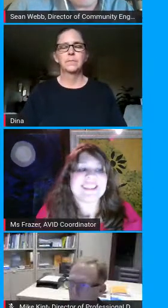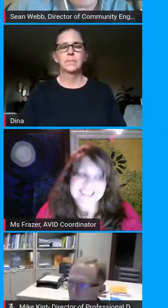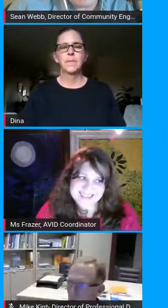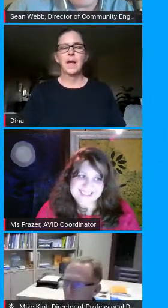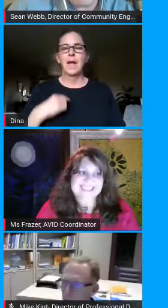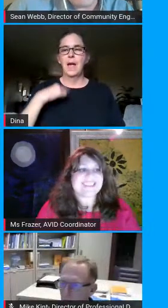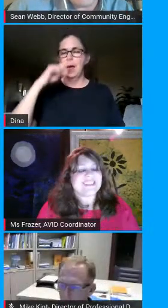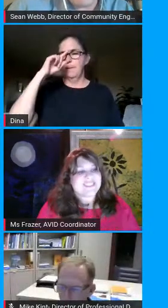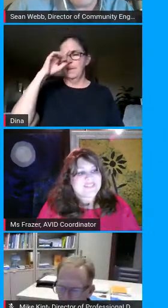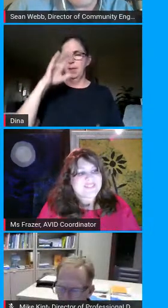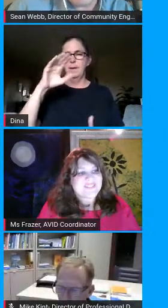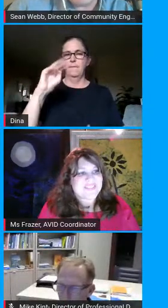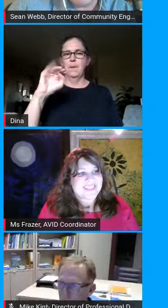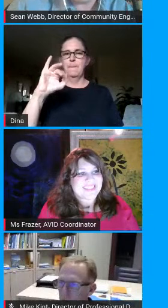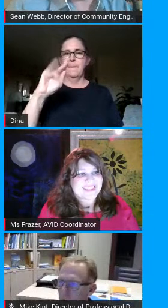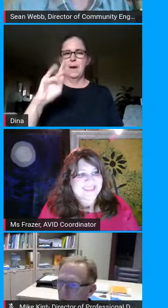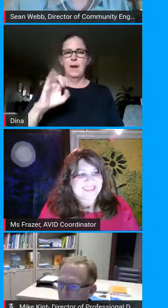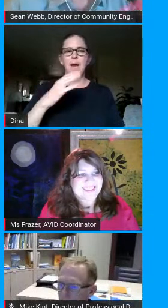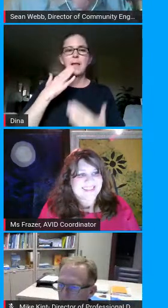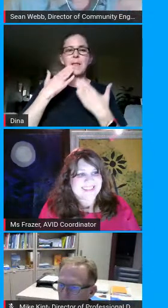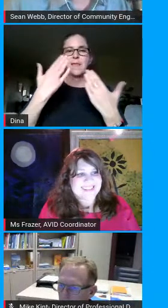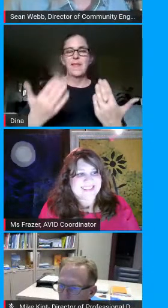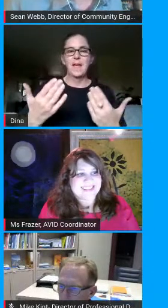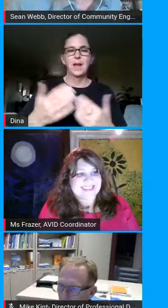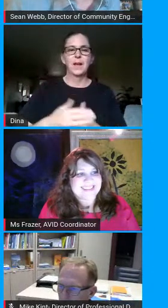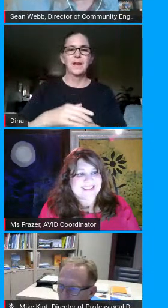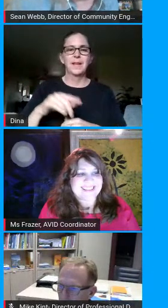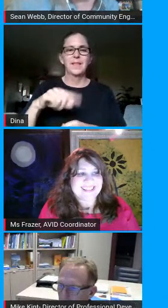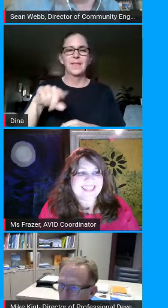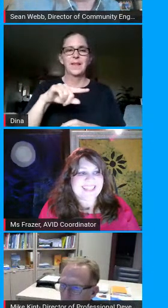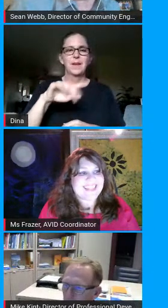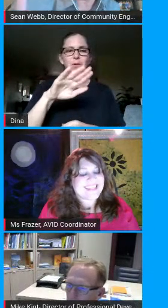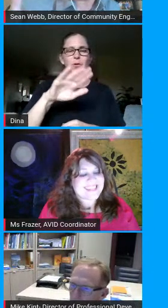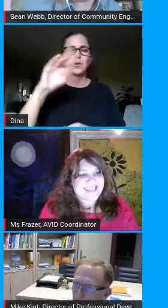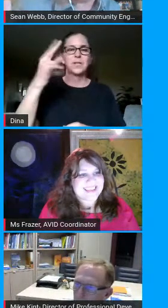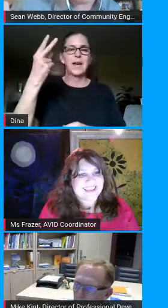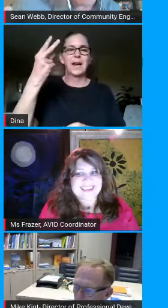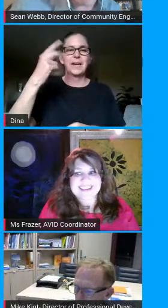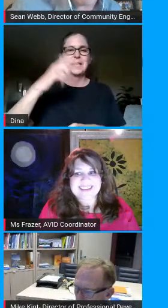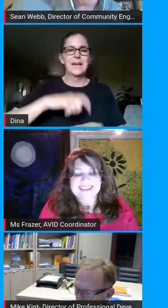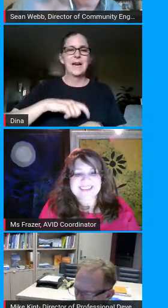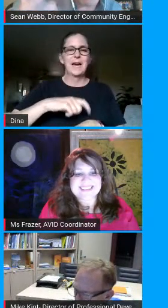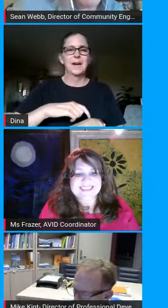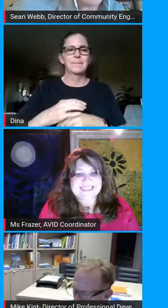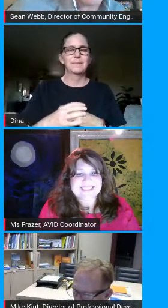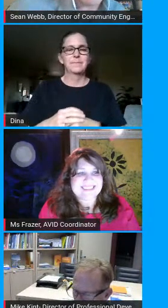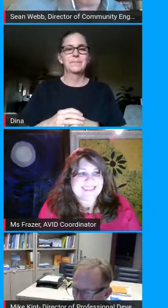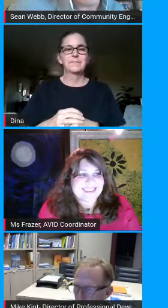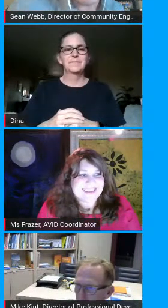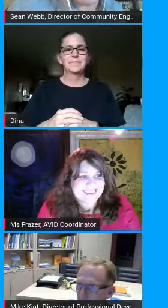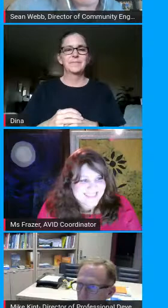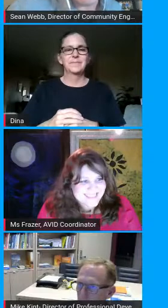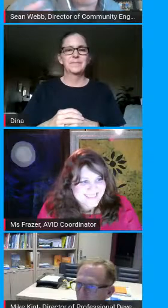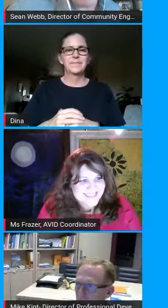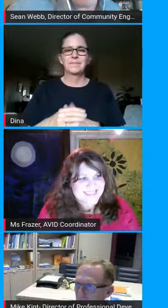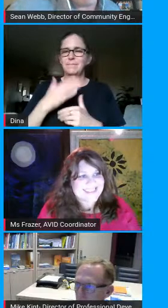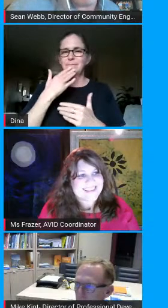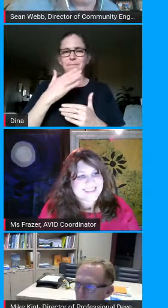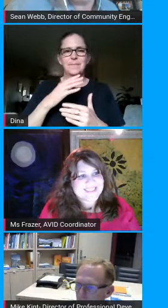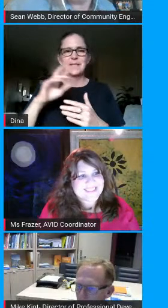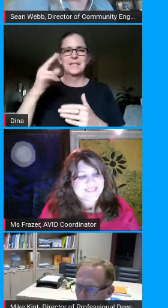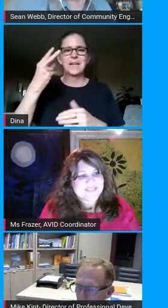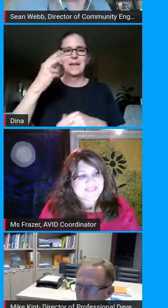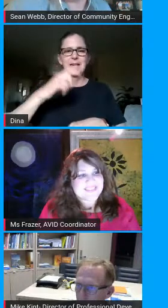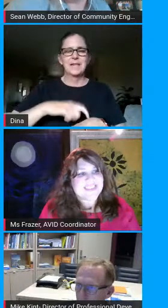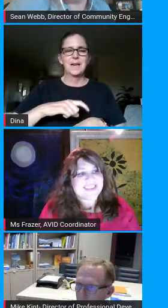join us and tori thank you again this is your second time on a webinar thank you very much well i'm sure you've done plenty of webinars but second time with desert sands uh